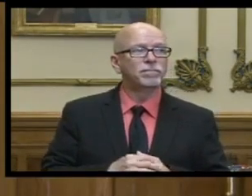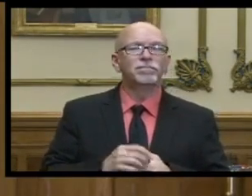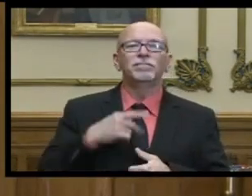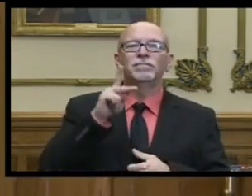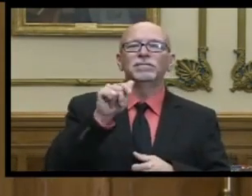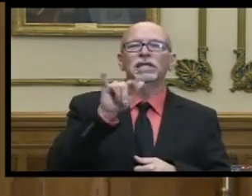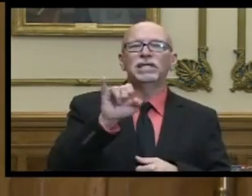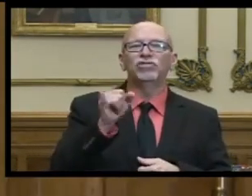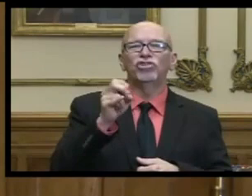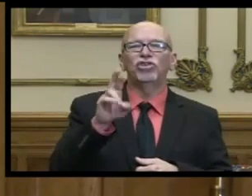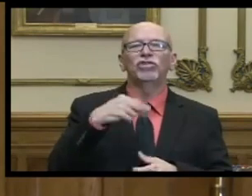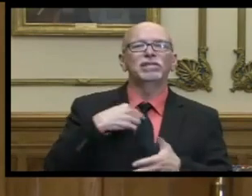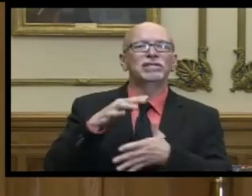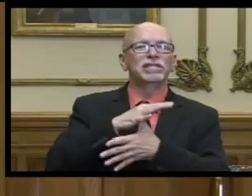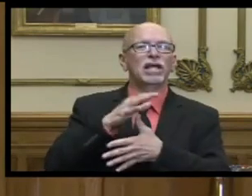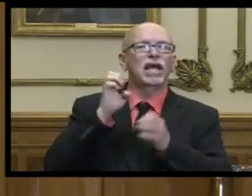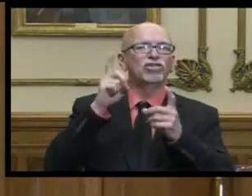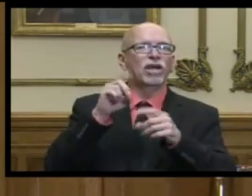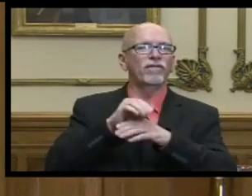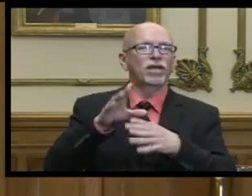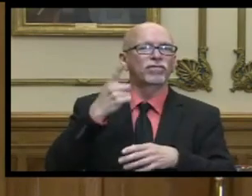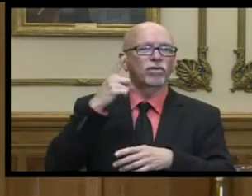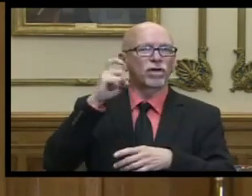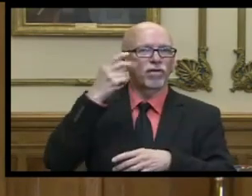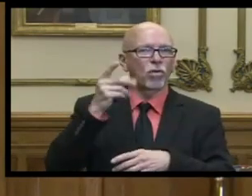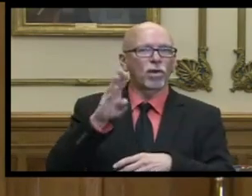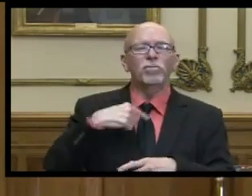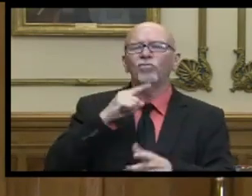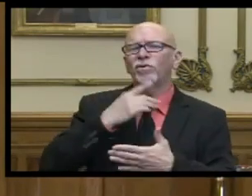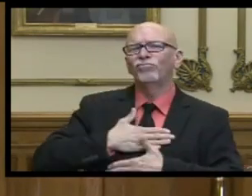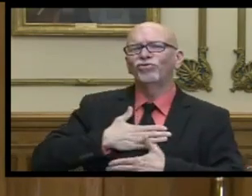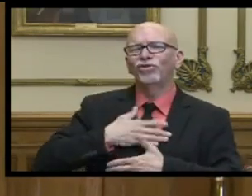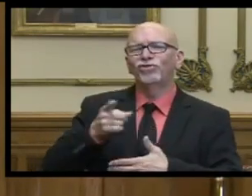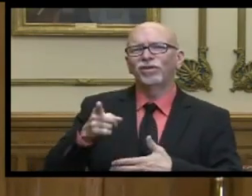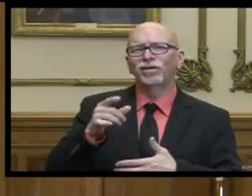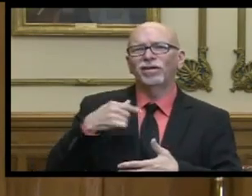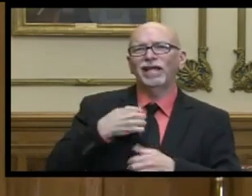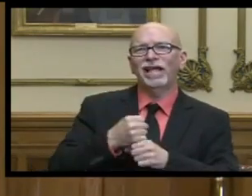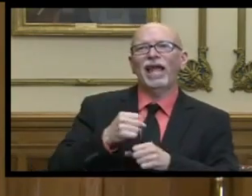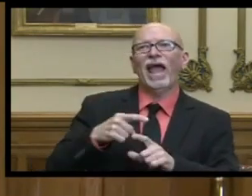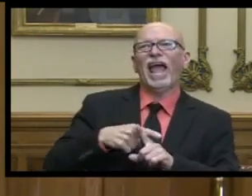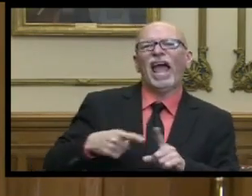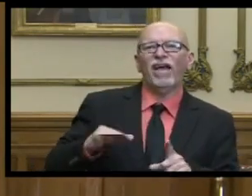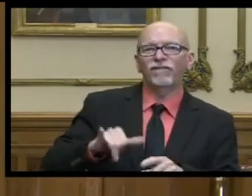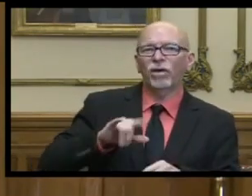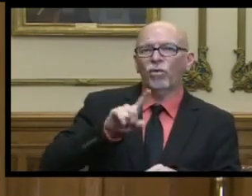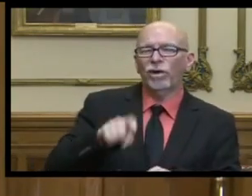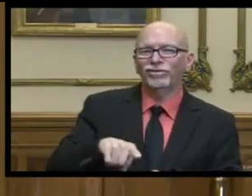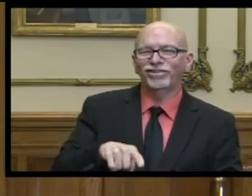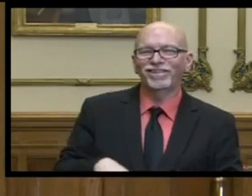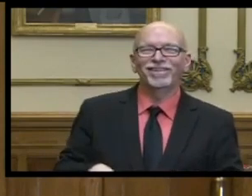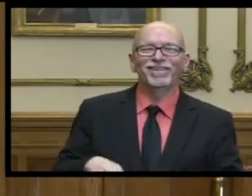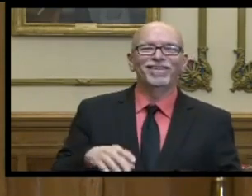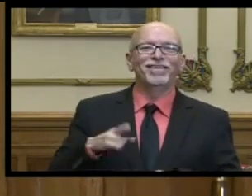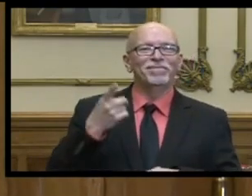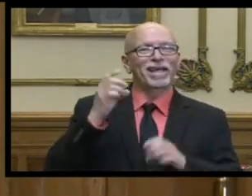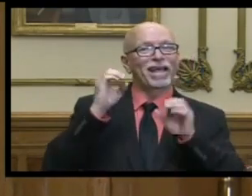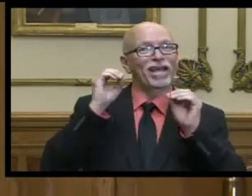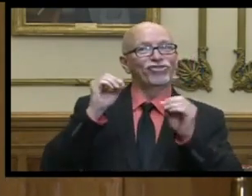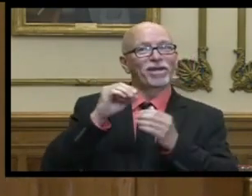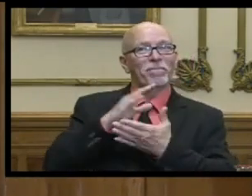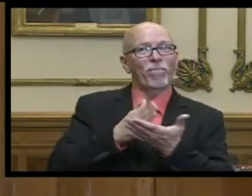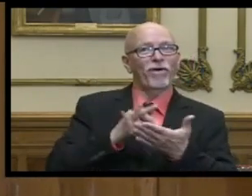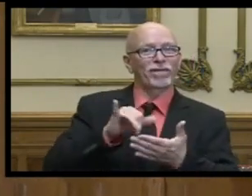katie jenner senior education advisor for governor holcomb and i appreciate that you said i get the first half because certainly there's the education